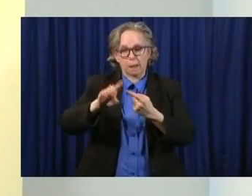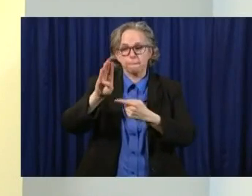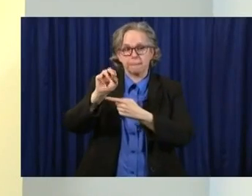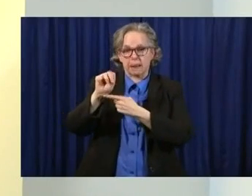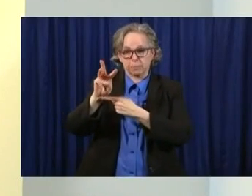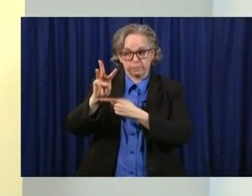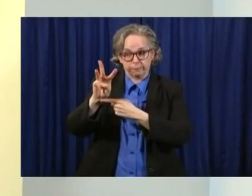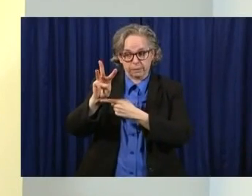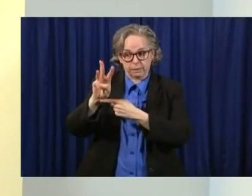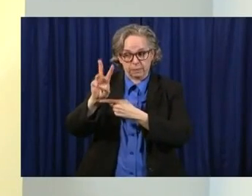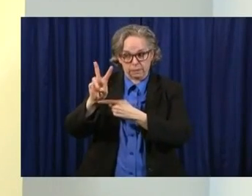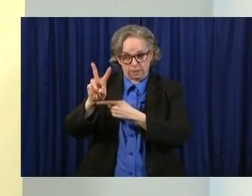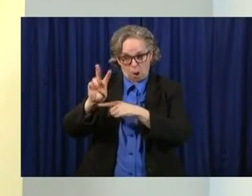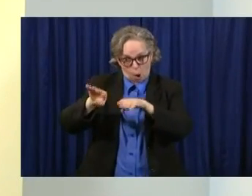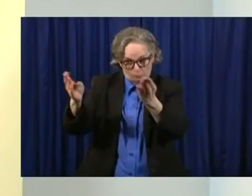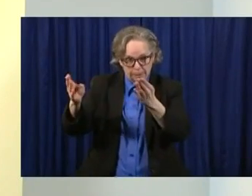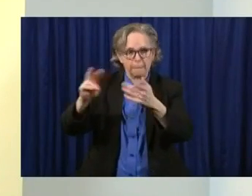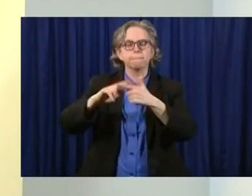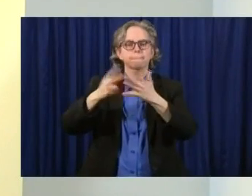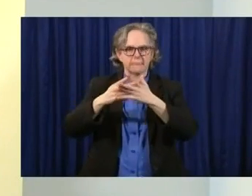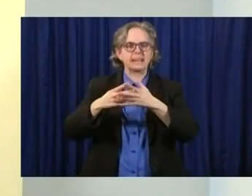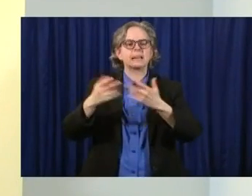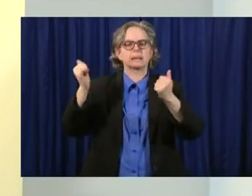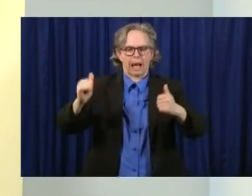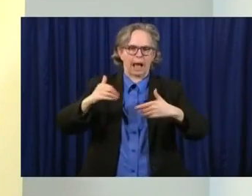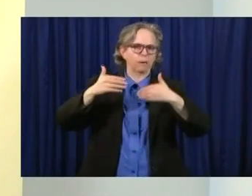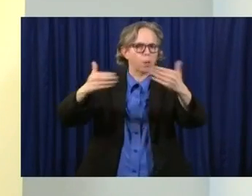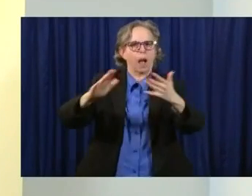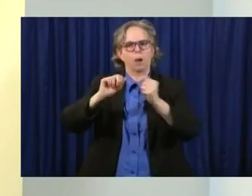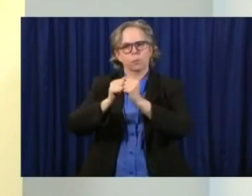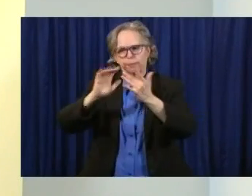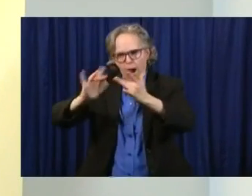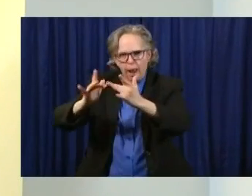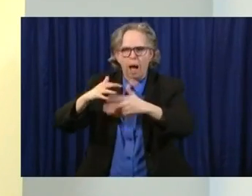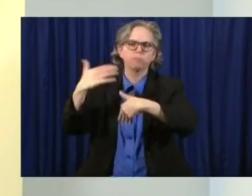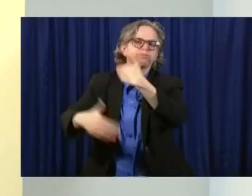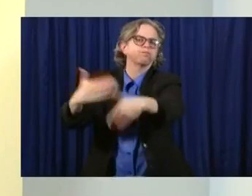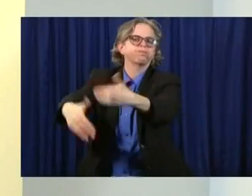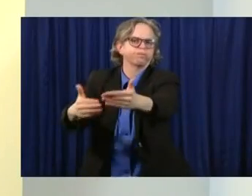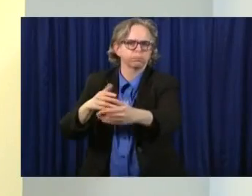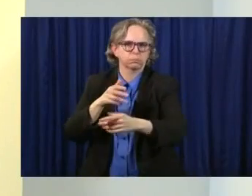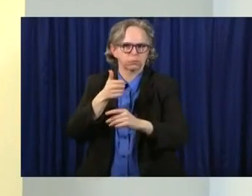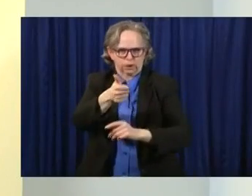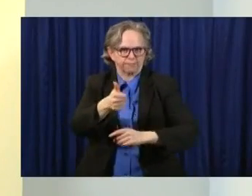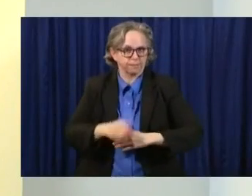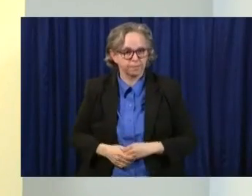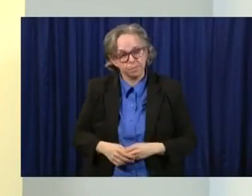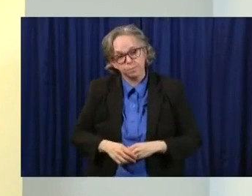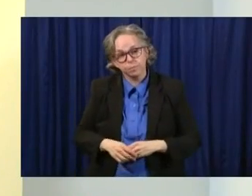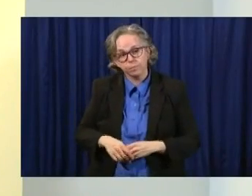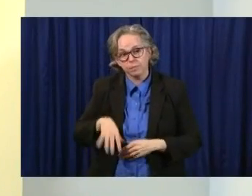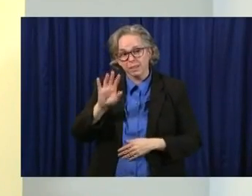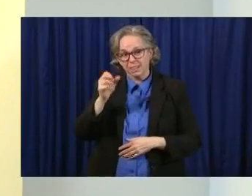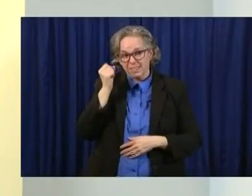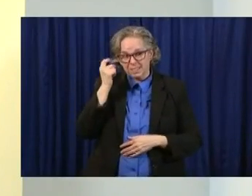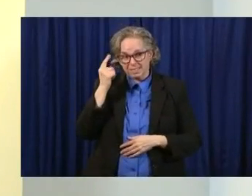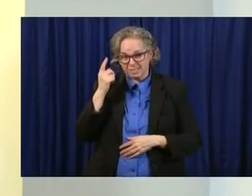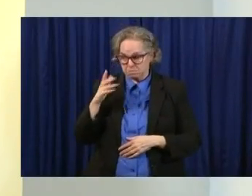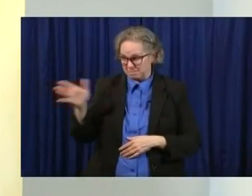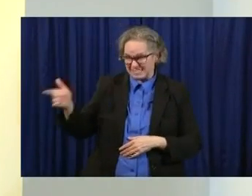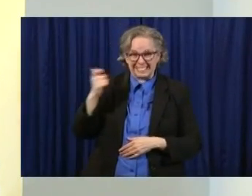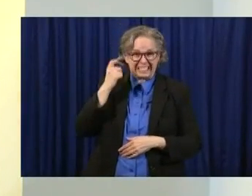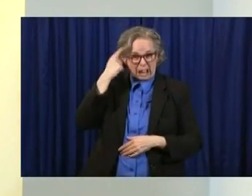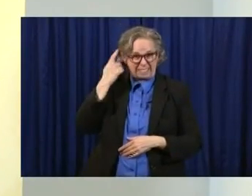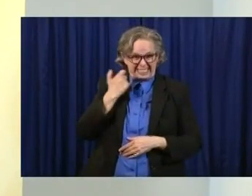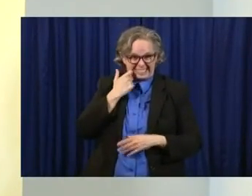online portal in place. As the governor mentioned a little earlier, today is a big day for a lot of people who are going back to